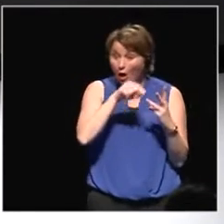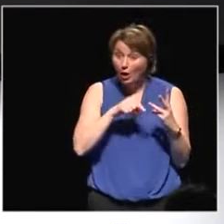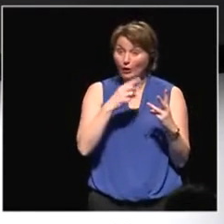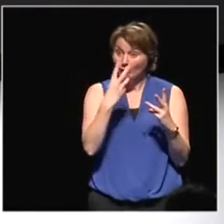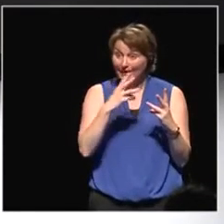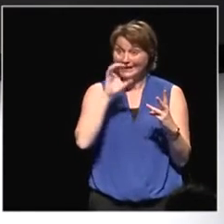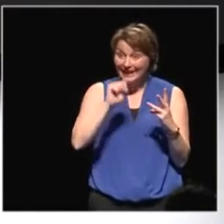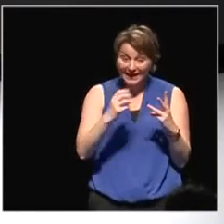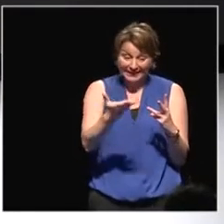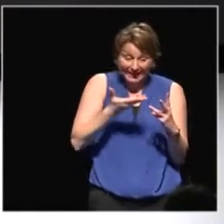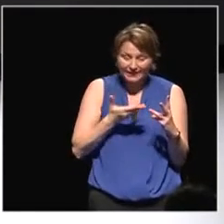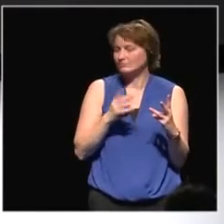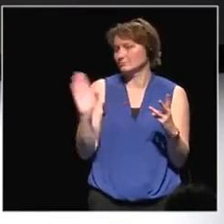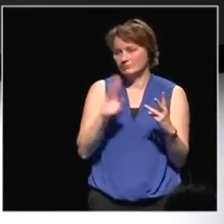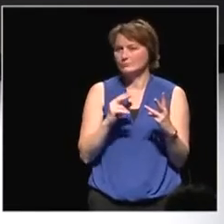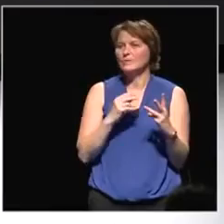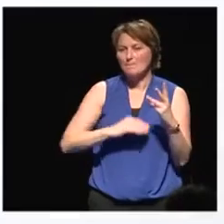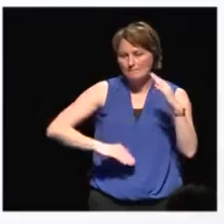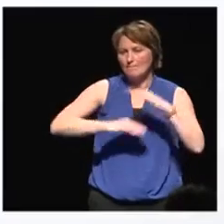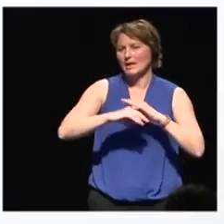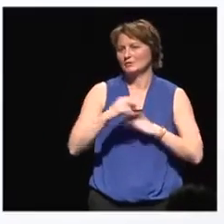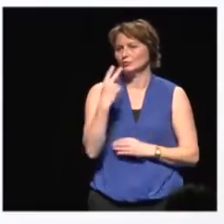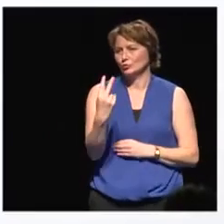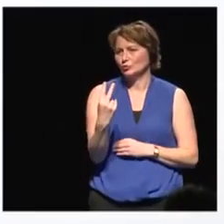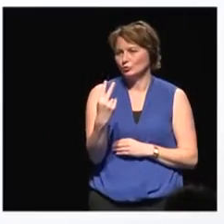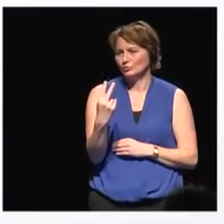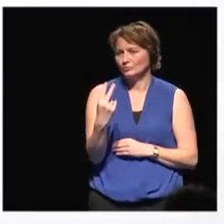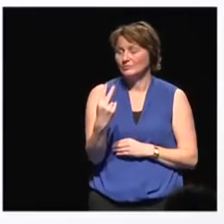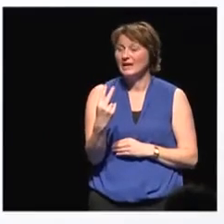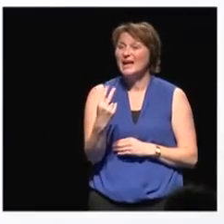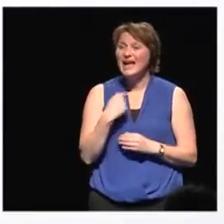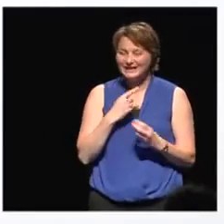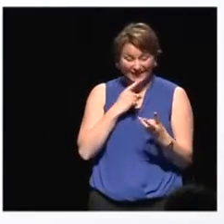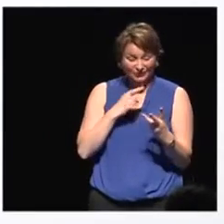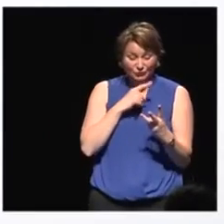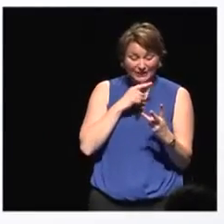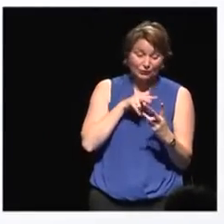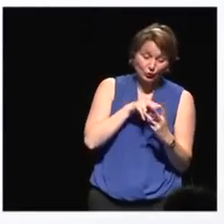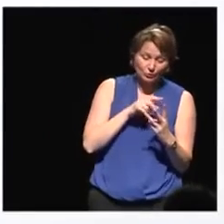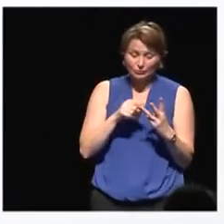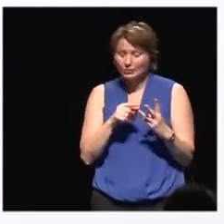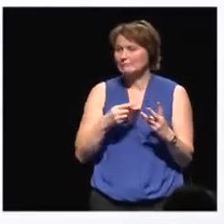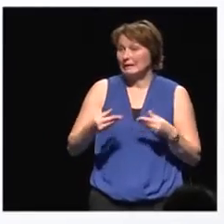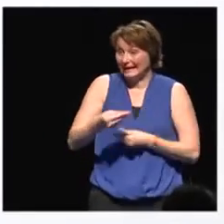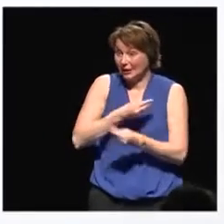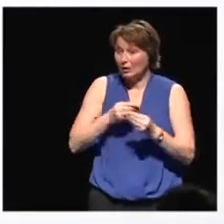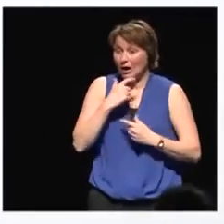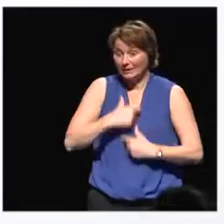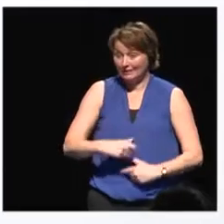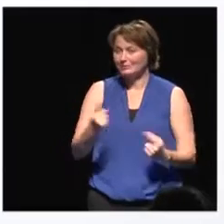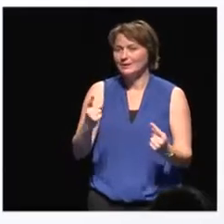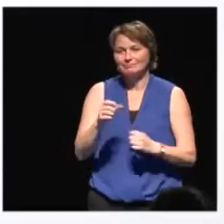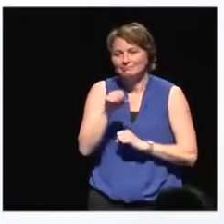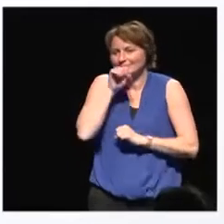So that's the paradox. And so there's a trade-off issue. And economists just love trade-offs. Otherwise, we are out of work. So we need to create those. And so